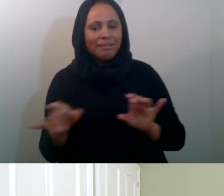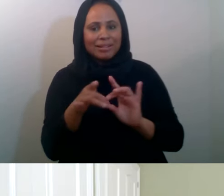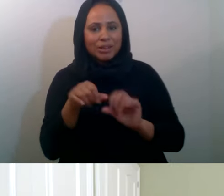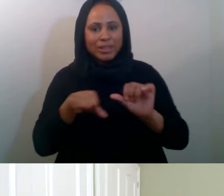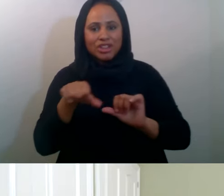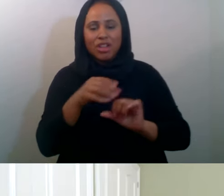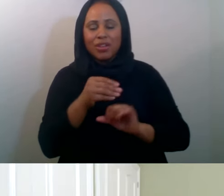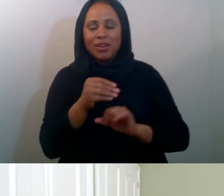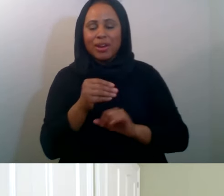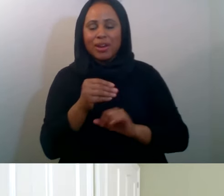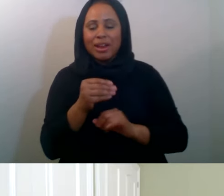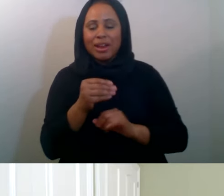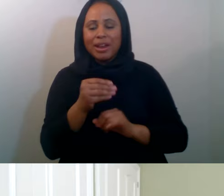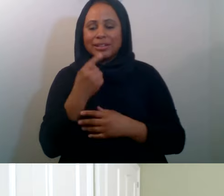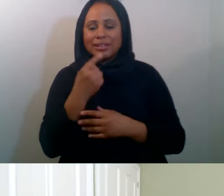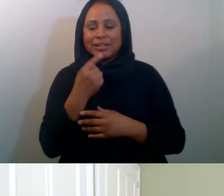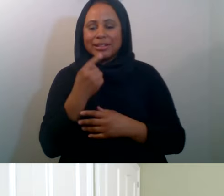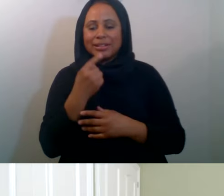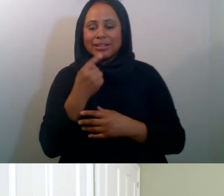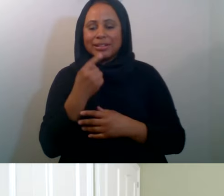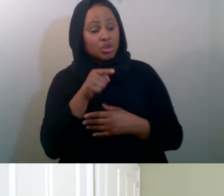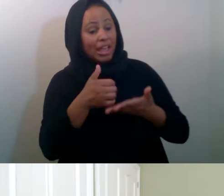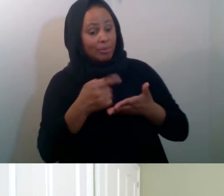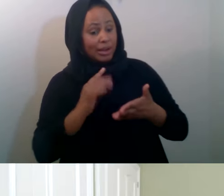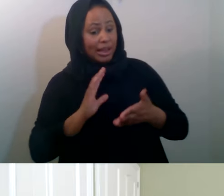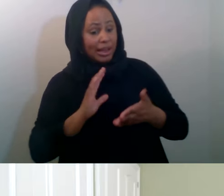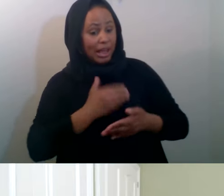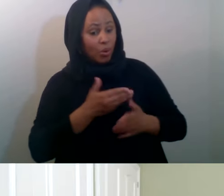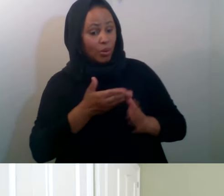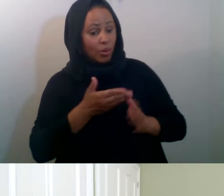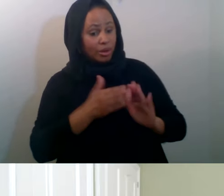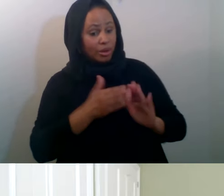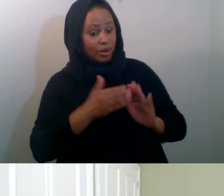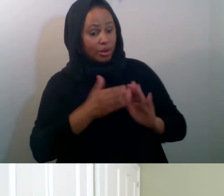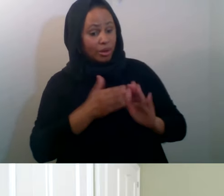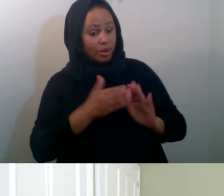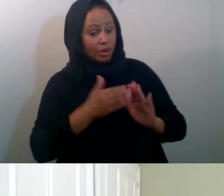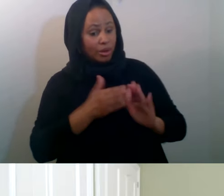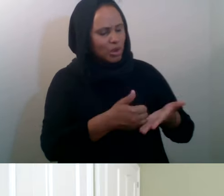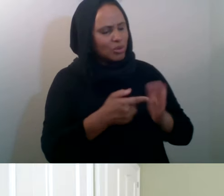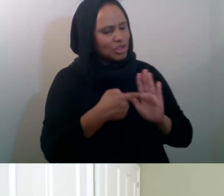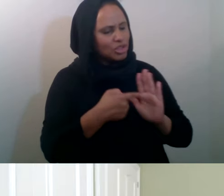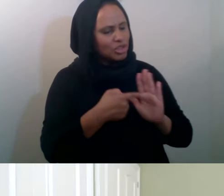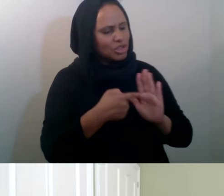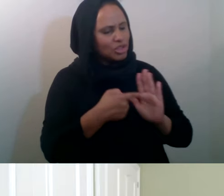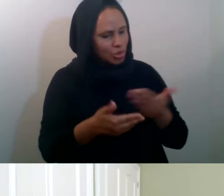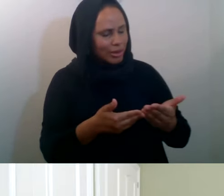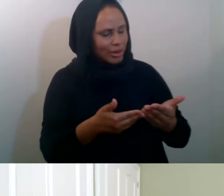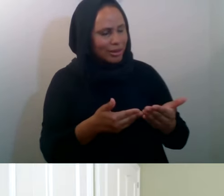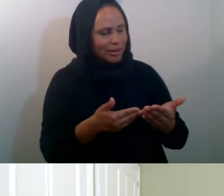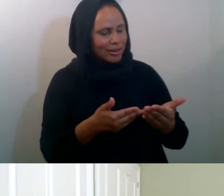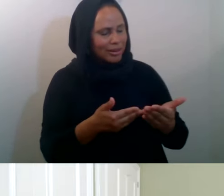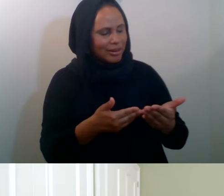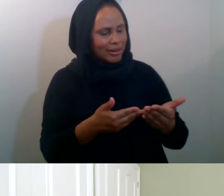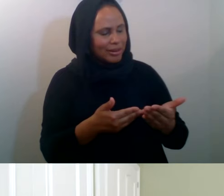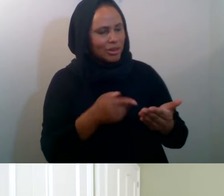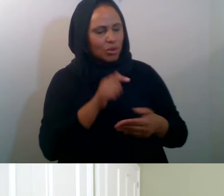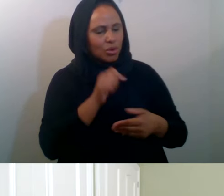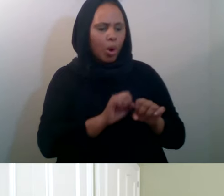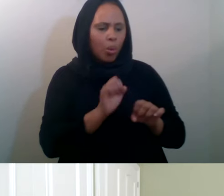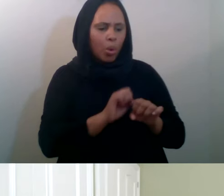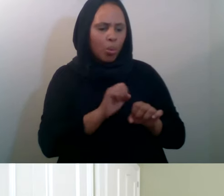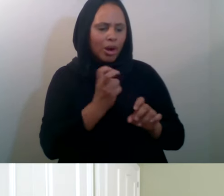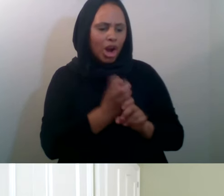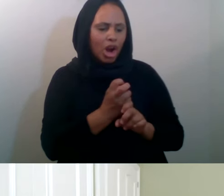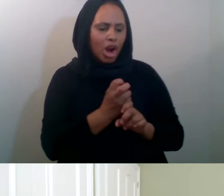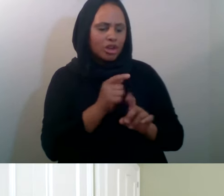what we've done this year in our community, let's show you how we do it so that you don't have to spend the time and energy to have to rebuild from scratch. Uh, so